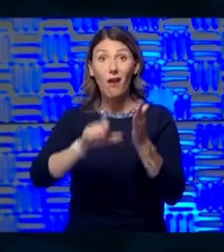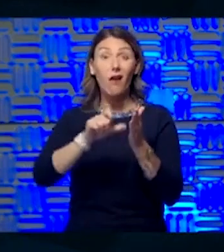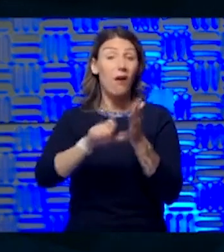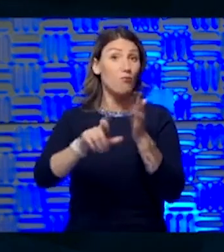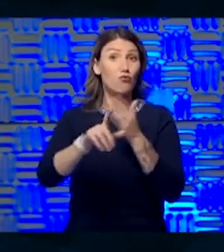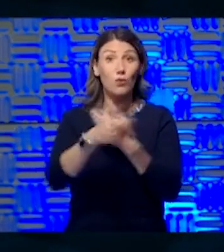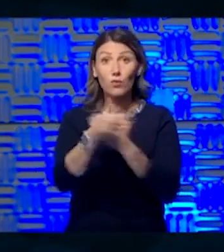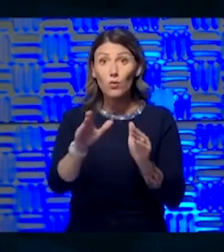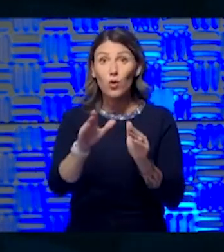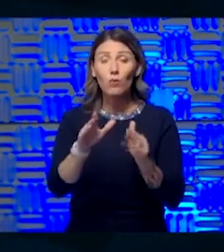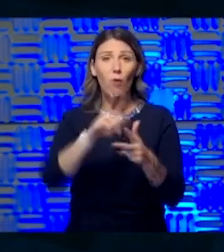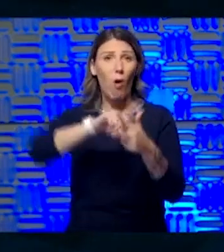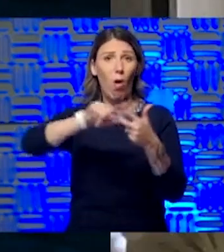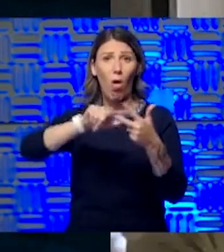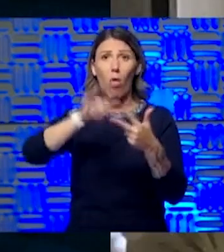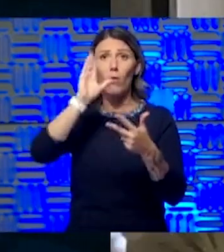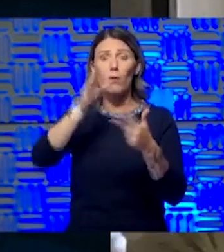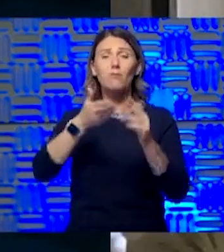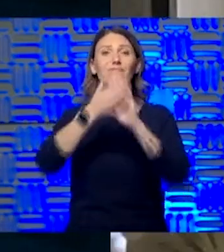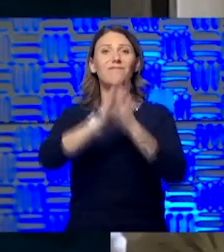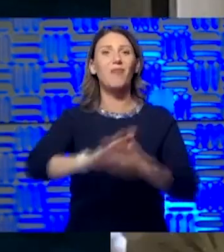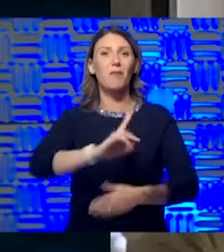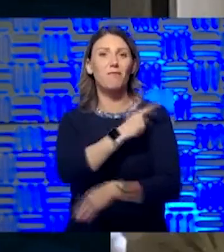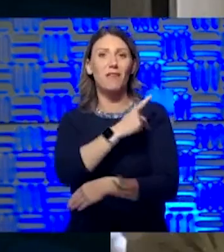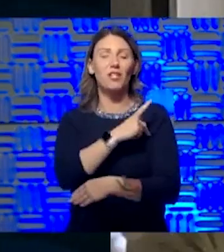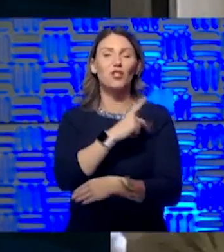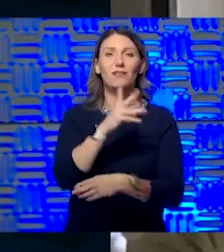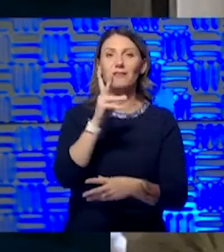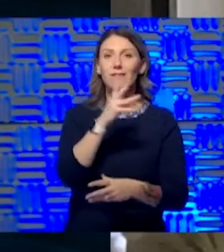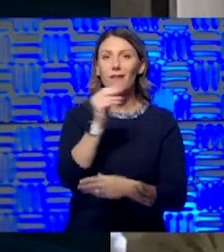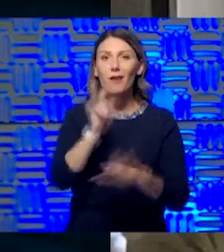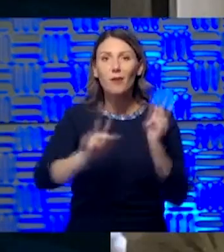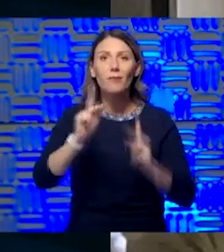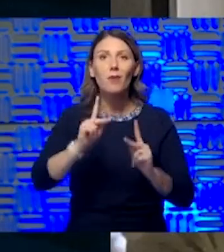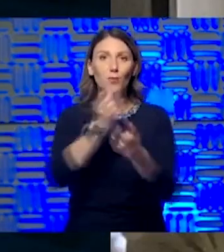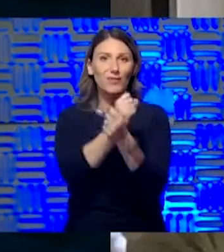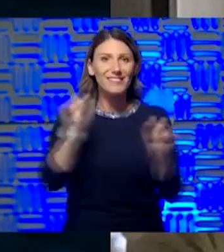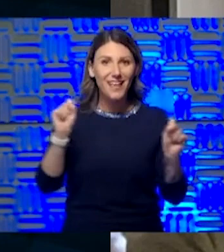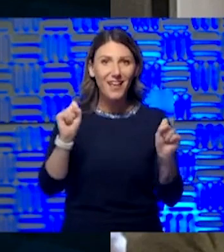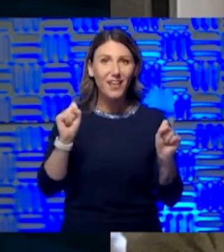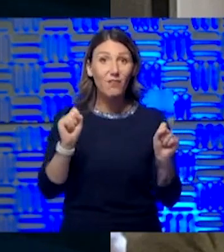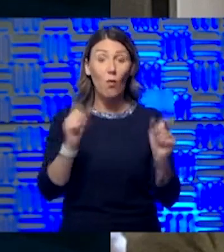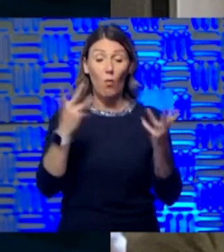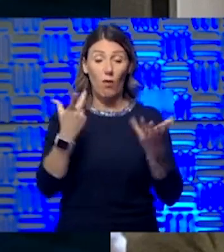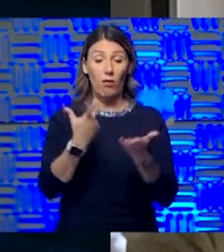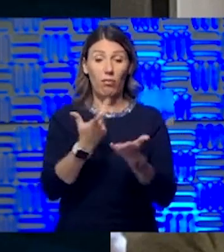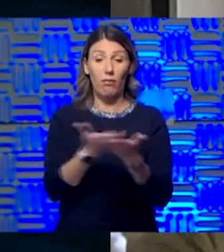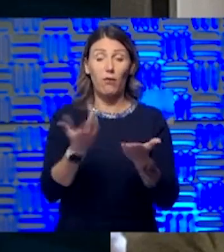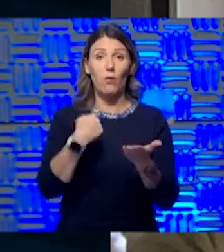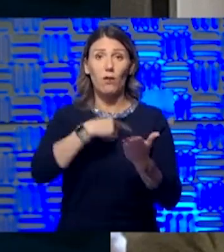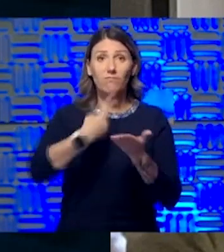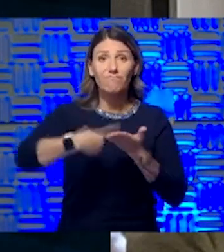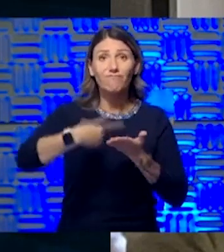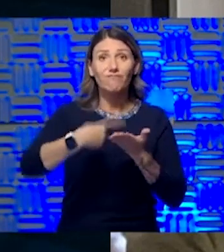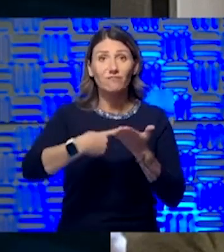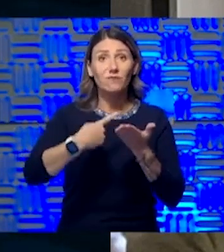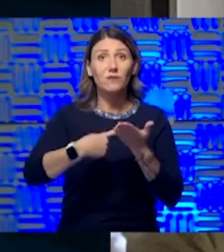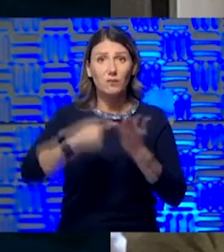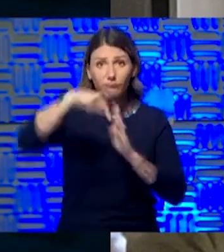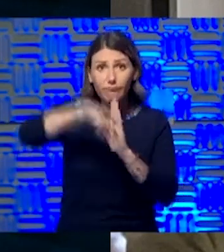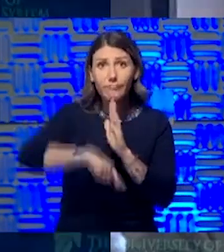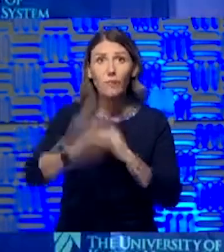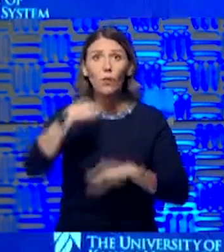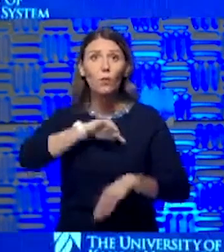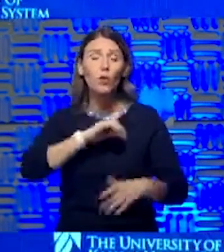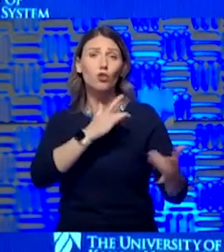help make people even safer. And one of things we've talked about extensively on this program has been that we're concerned about the people who are at